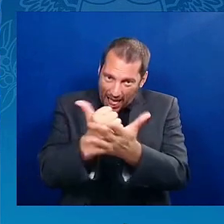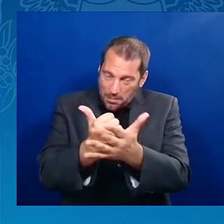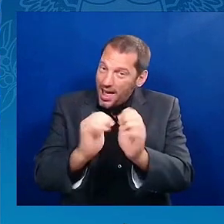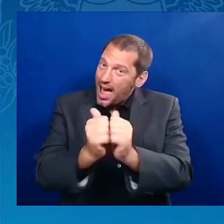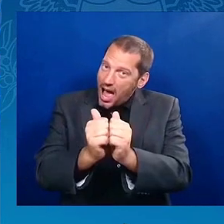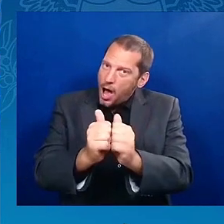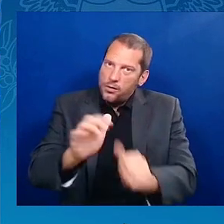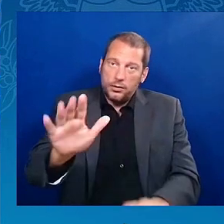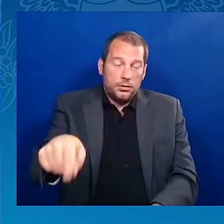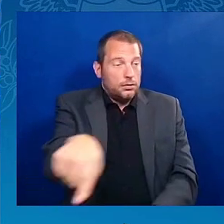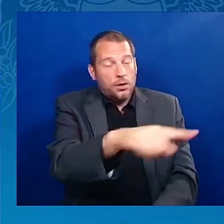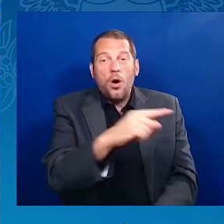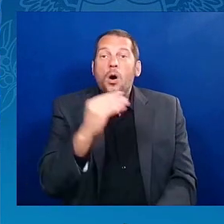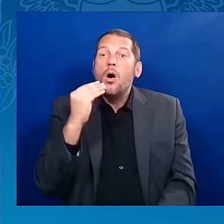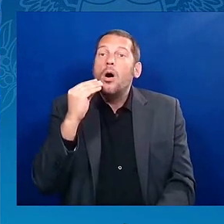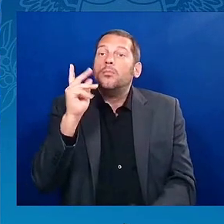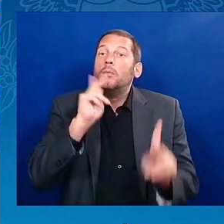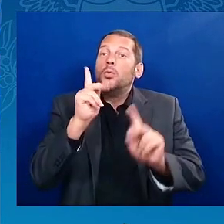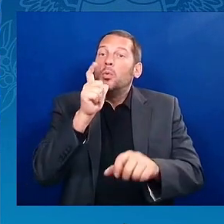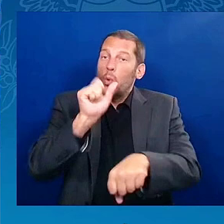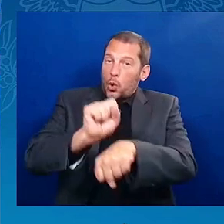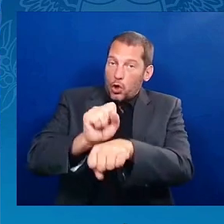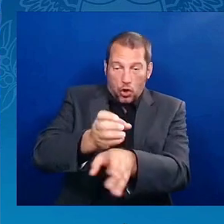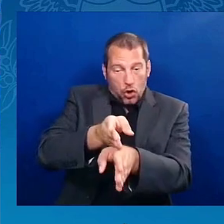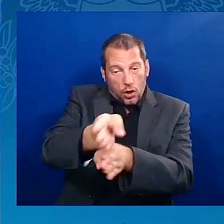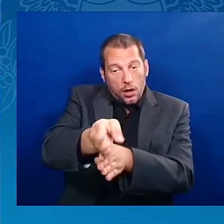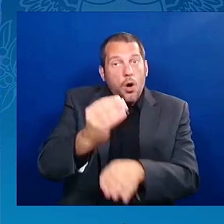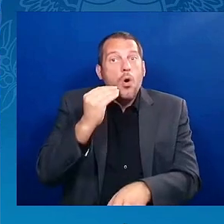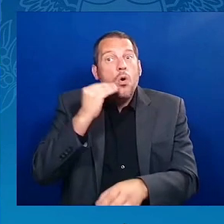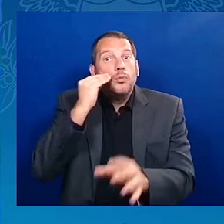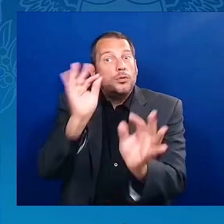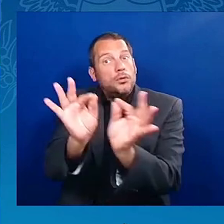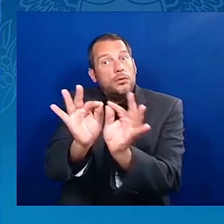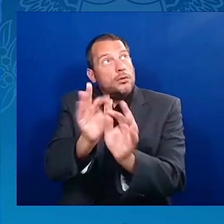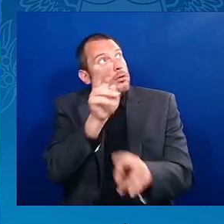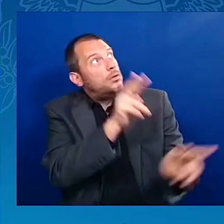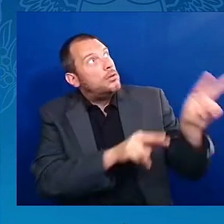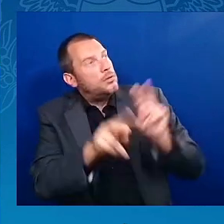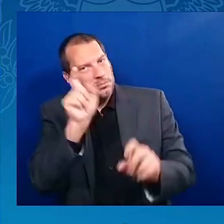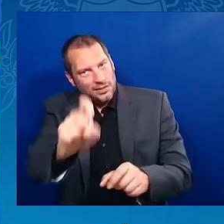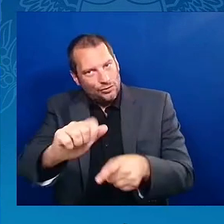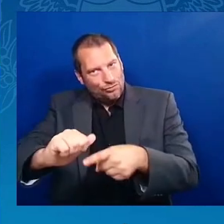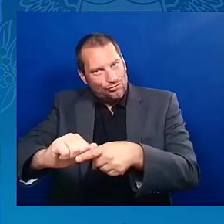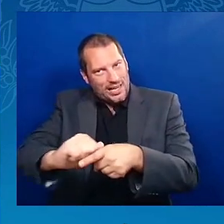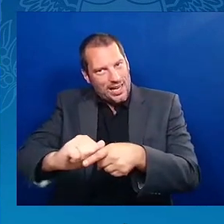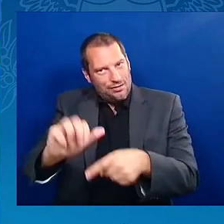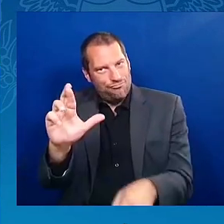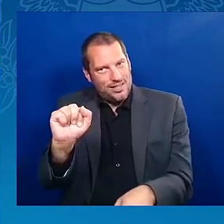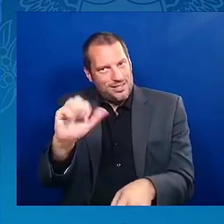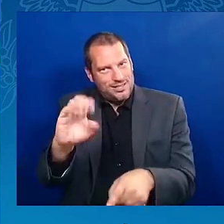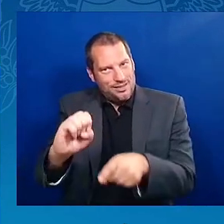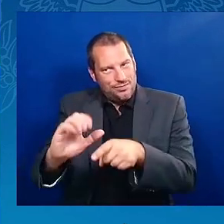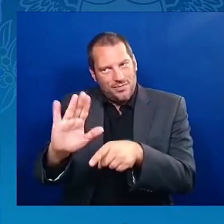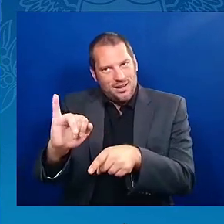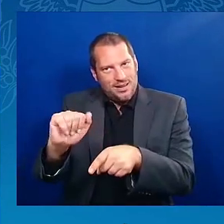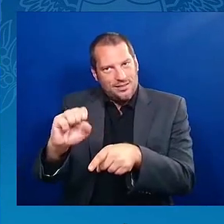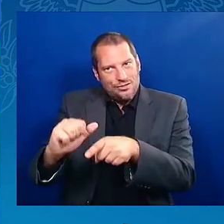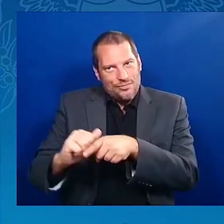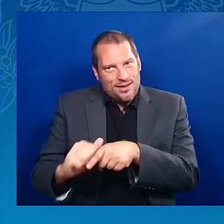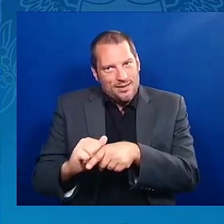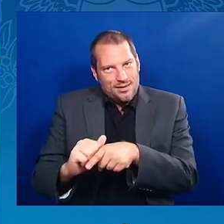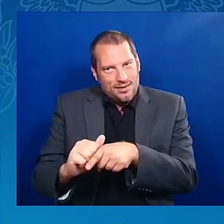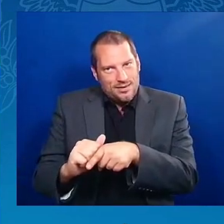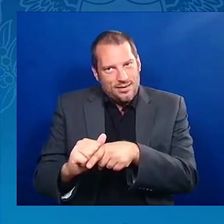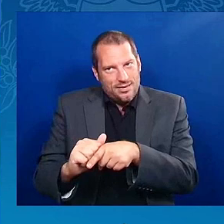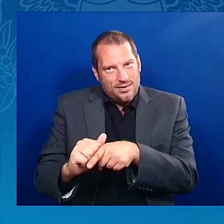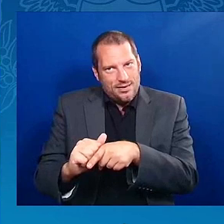address, again, what are these seemingly small issues but are very big issues when you talk about the